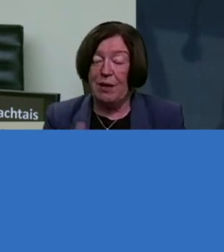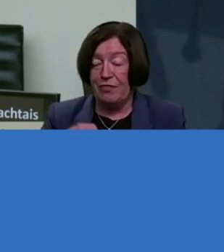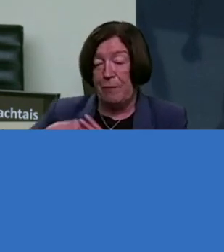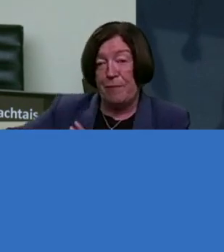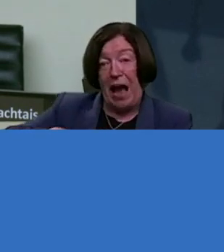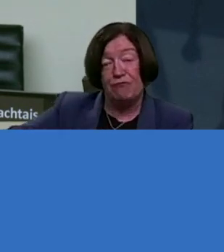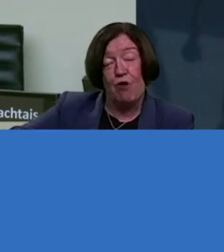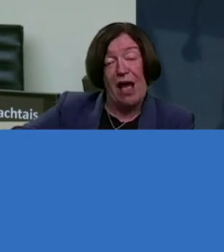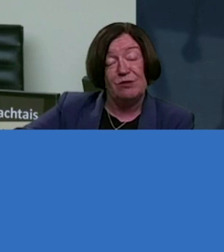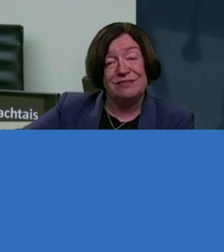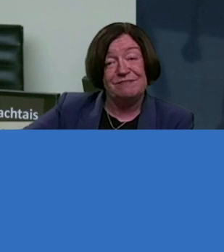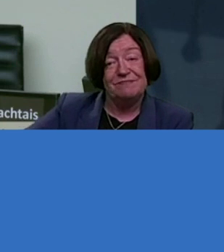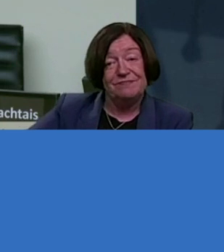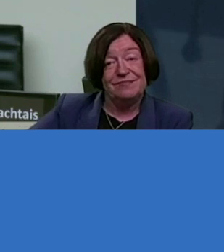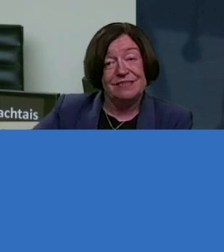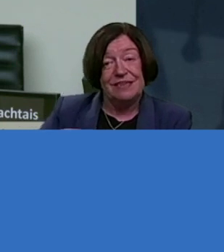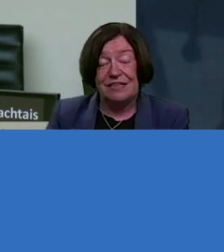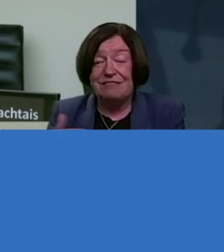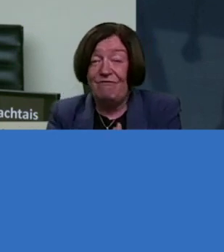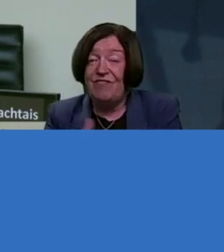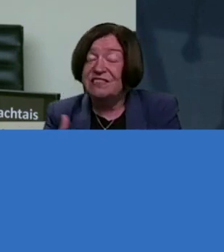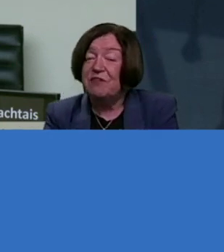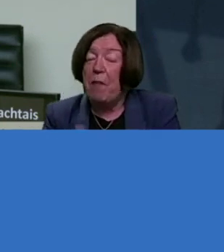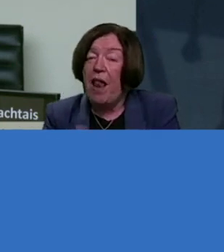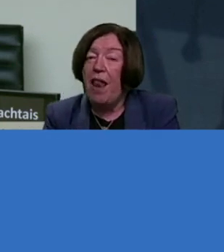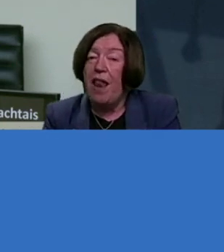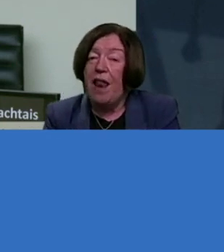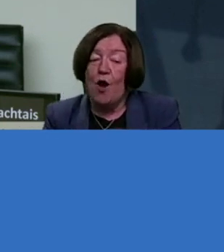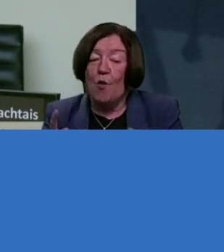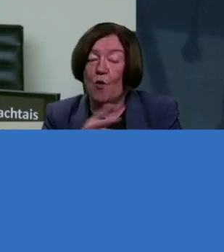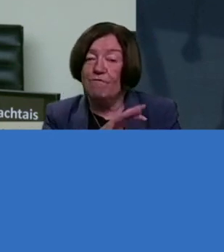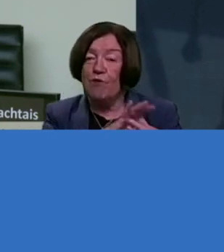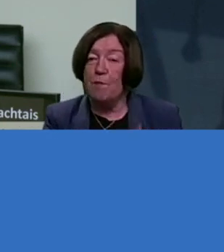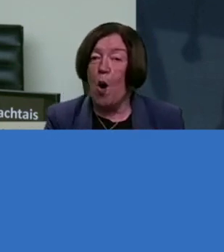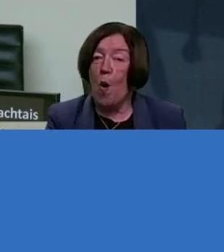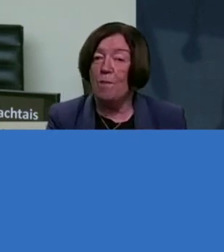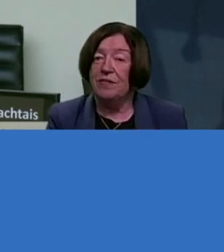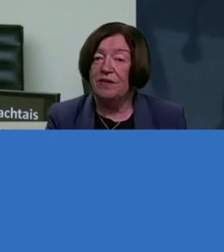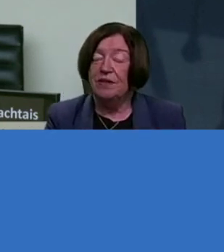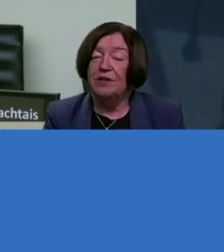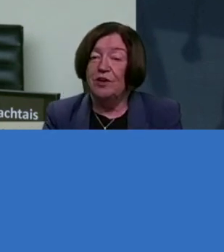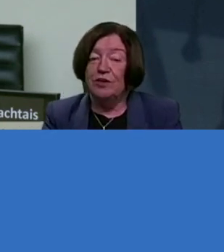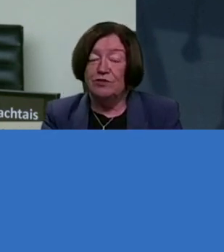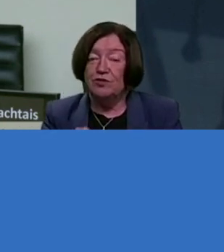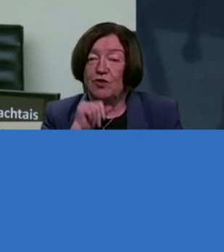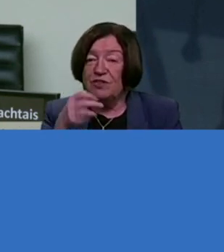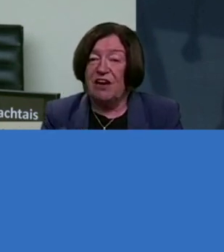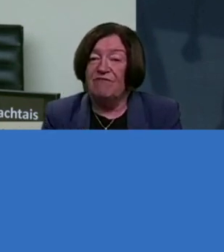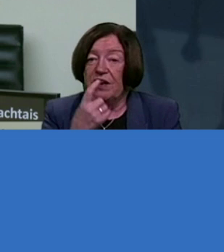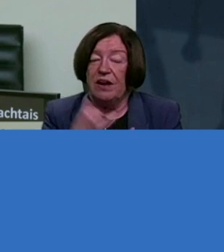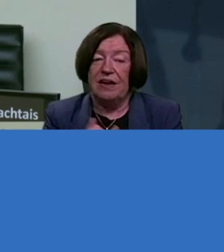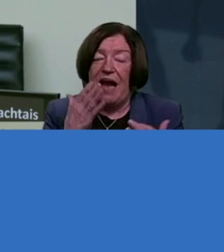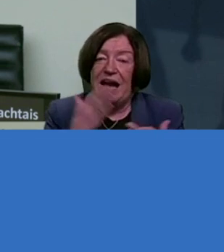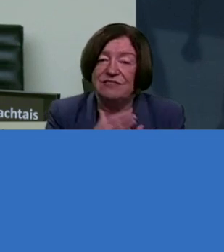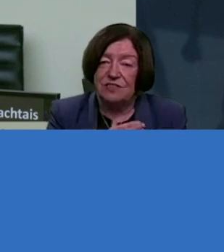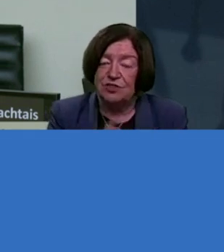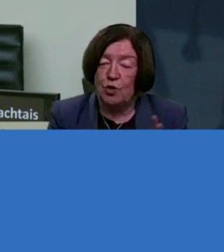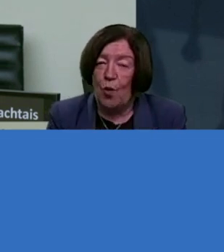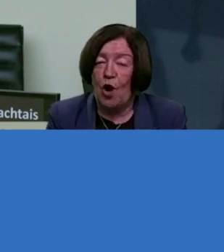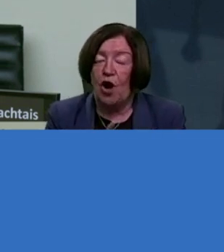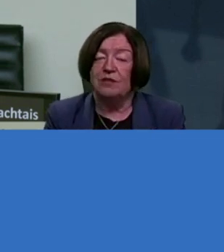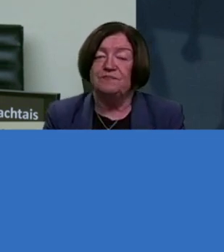background, that's invisible. Okay? So, working from home. It's also, you don't have issues like access to work.